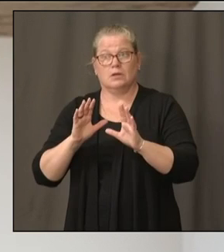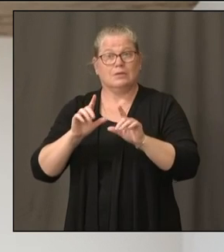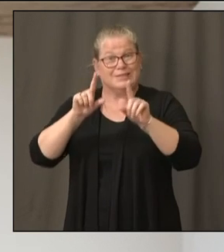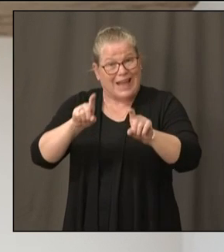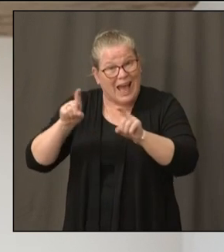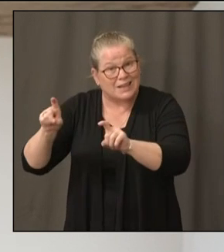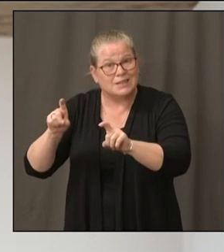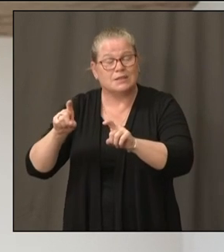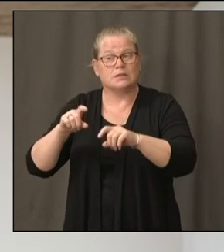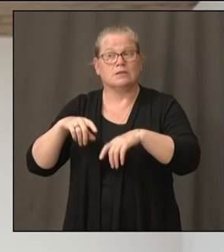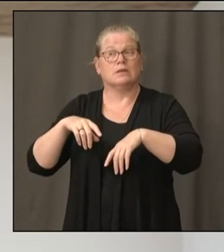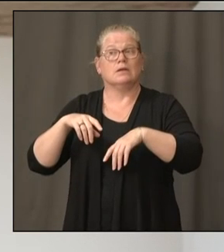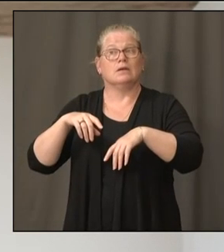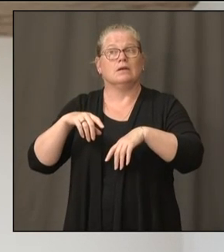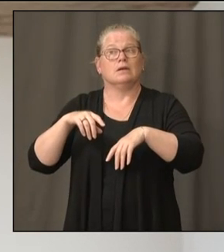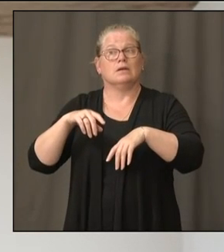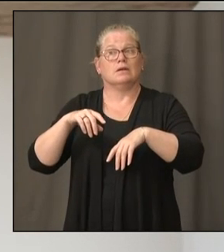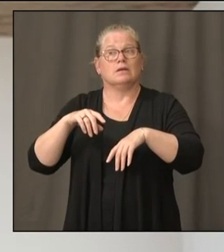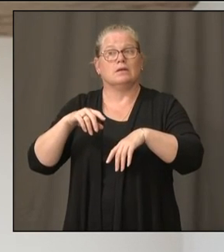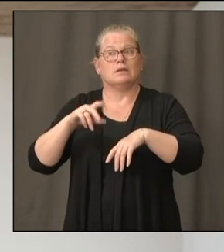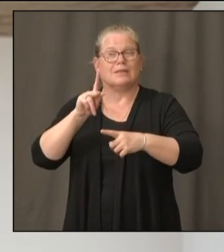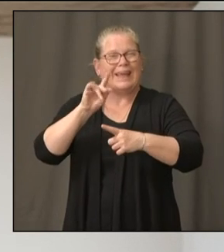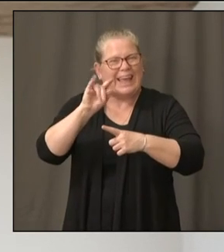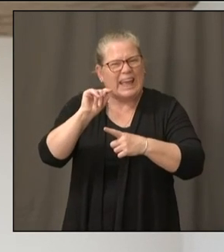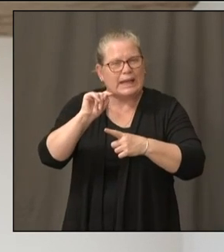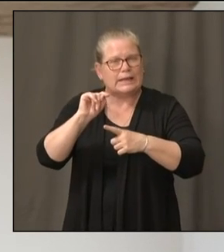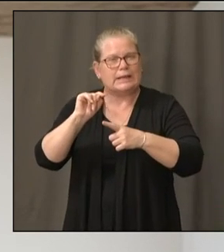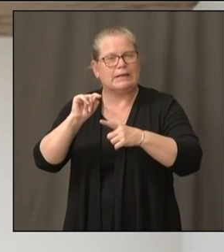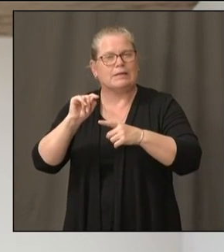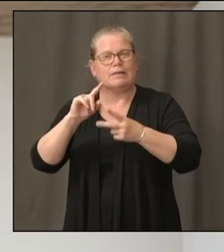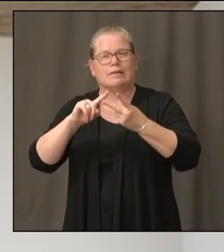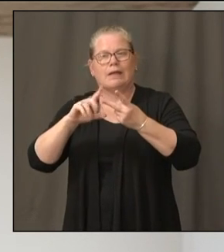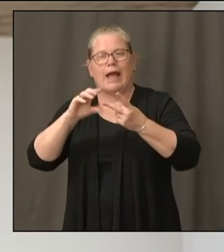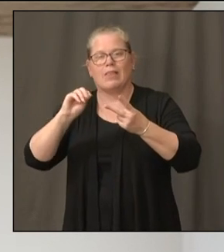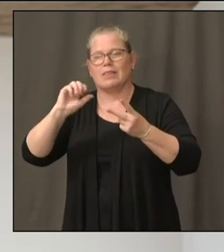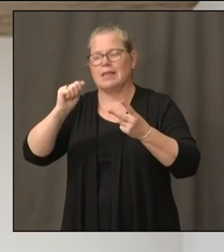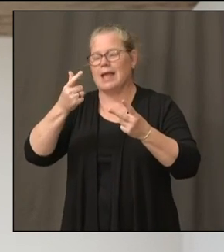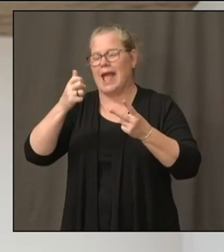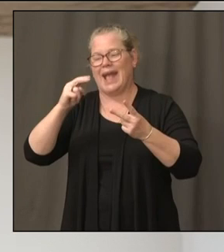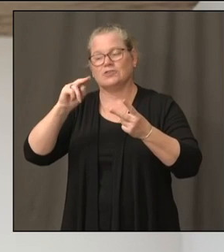kits and test agents that are going to affect the entire country. Sure.